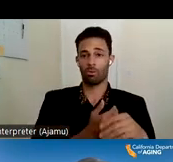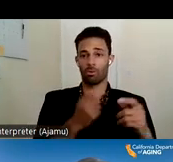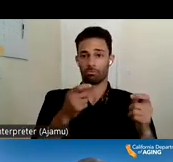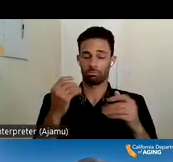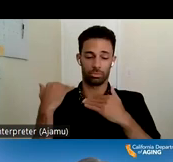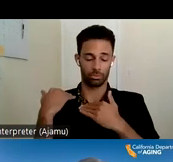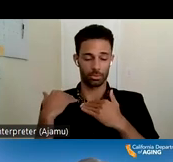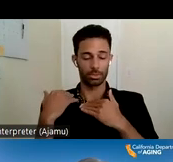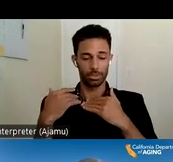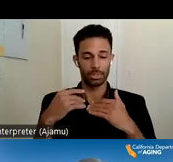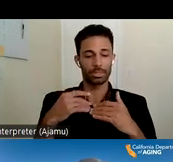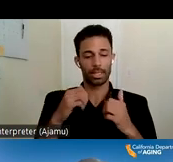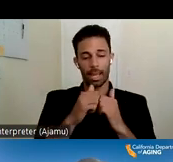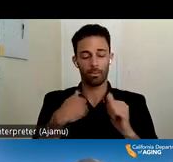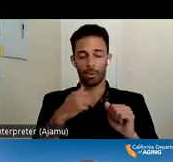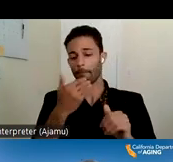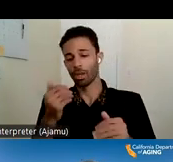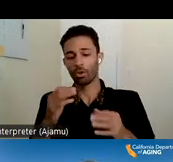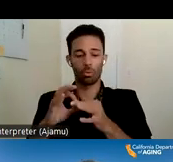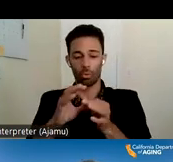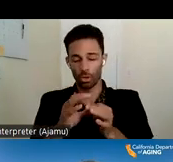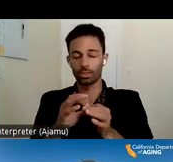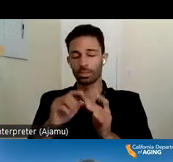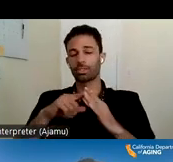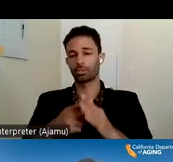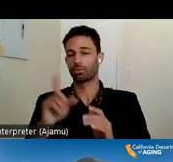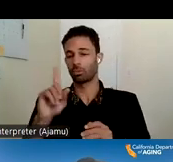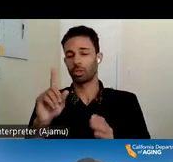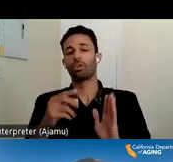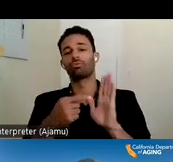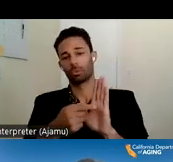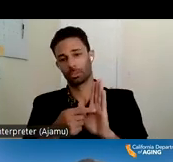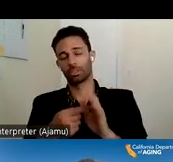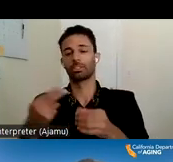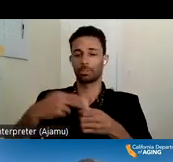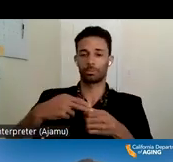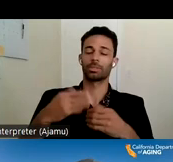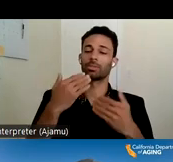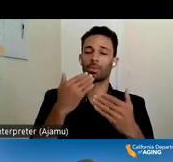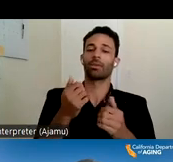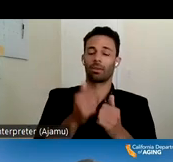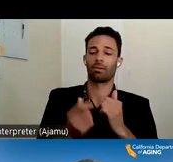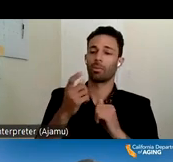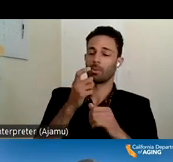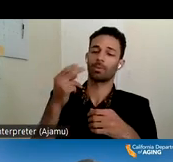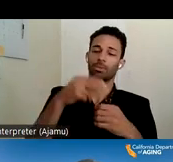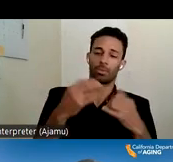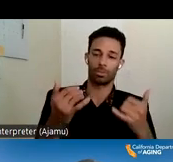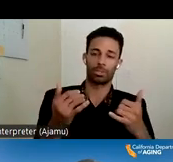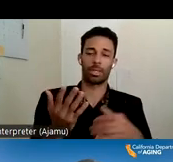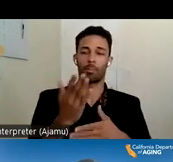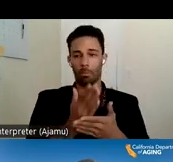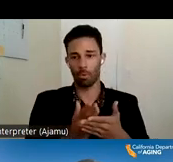starts by representation and participation so thank you to everyone who joined today um to be part of the conversation